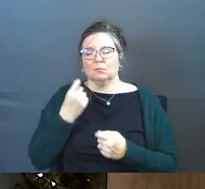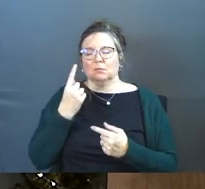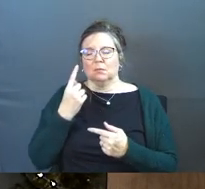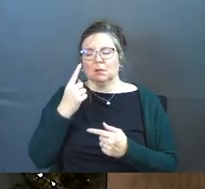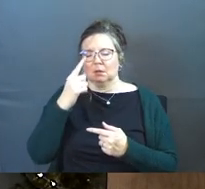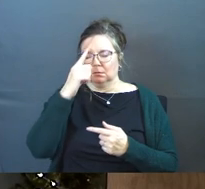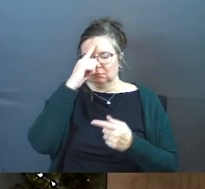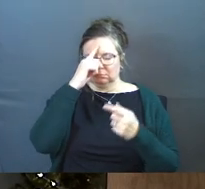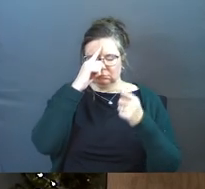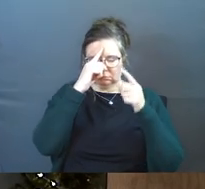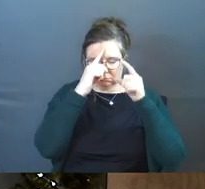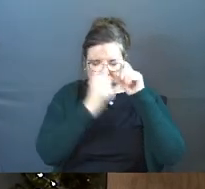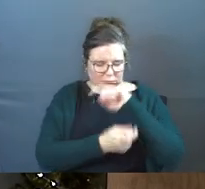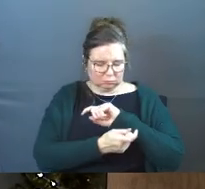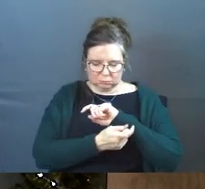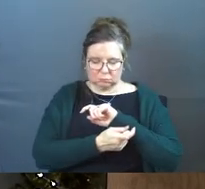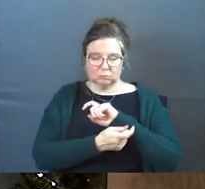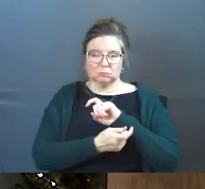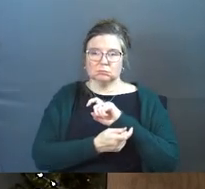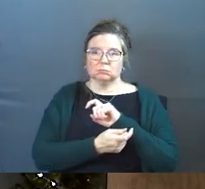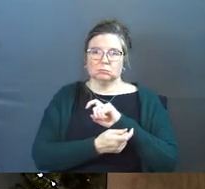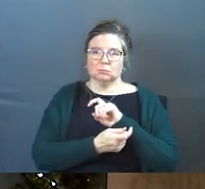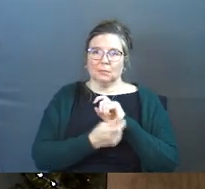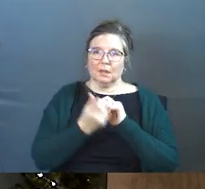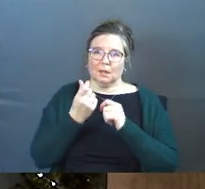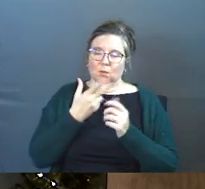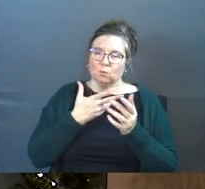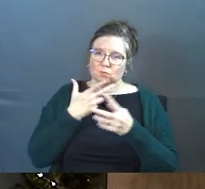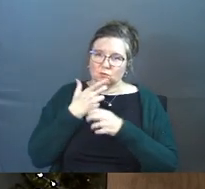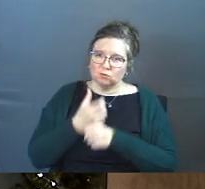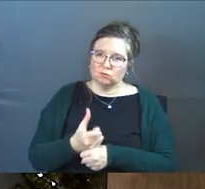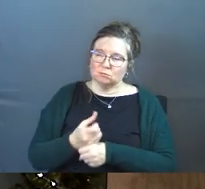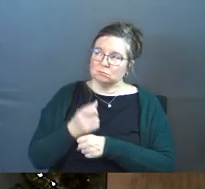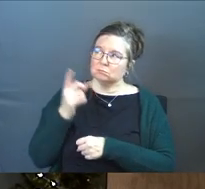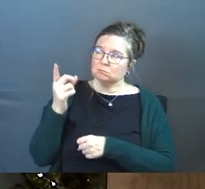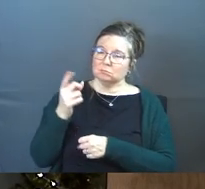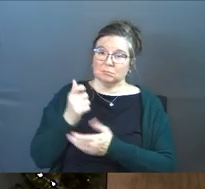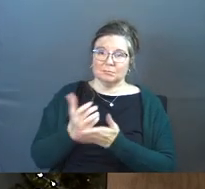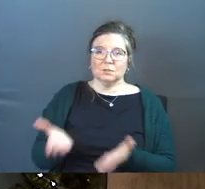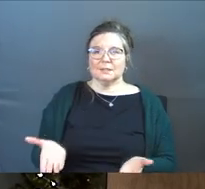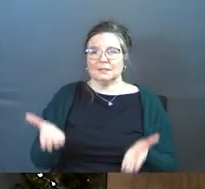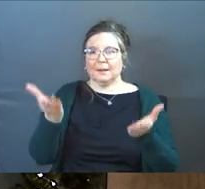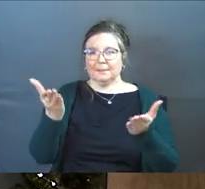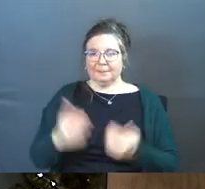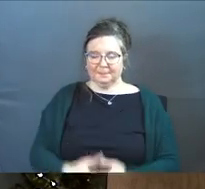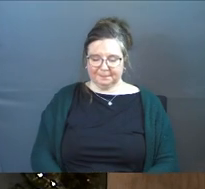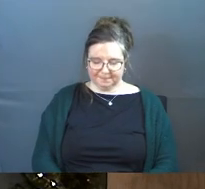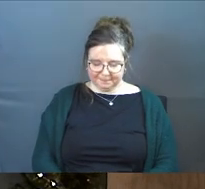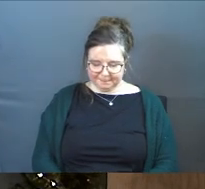unbrainwashed from all the brainwashing of this life amen would you guys stand